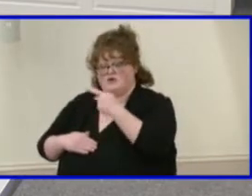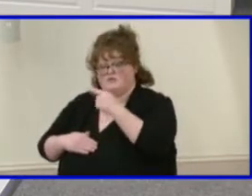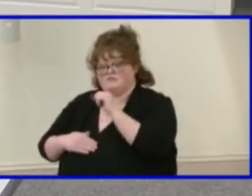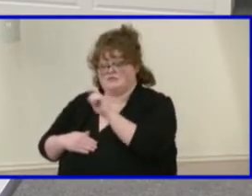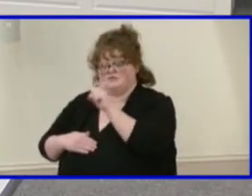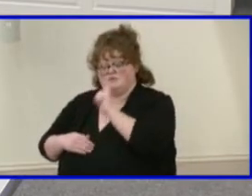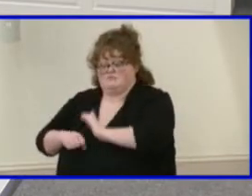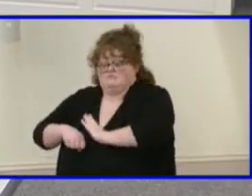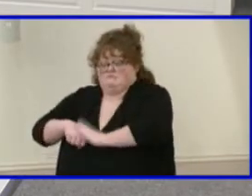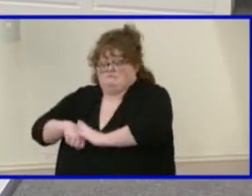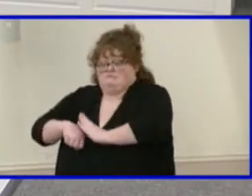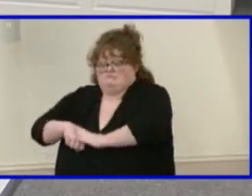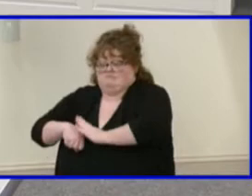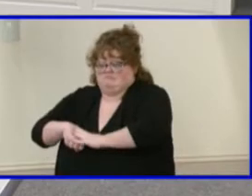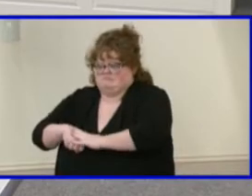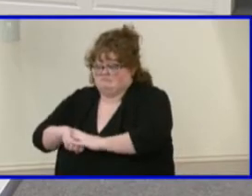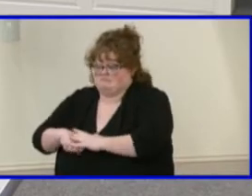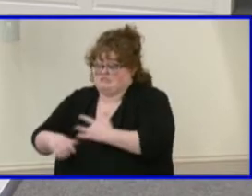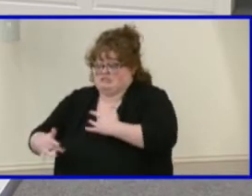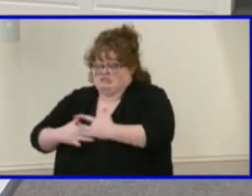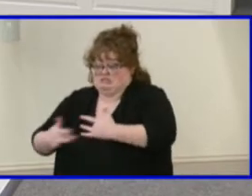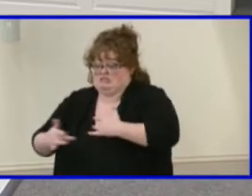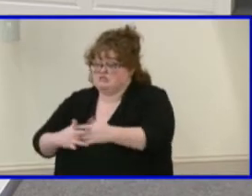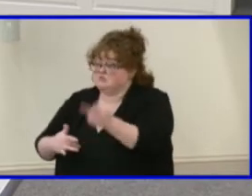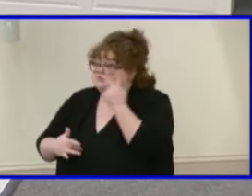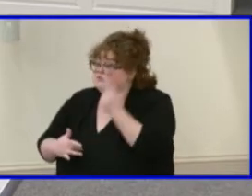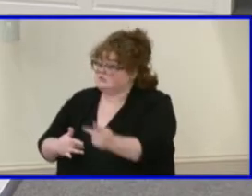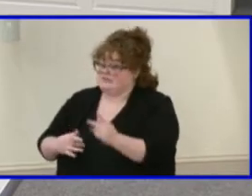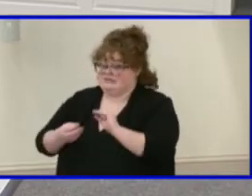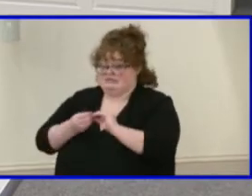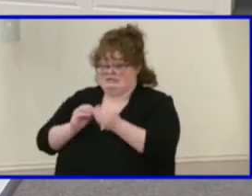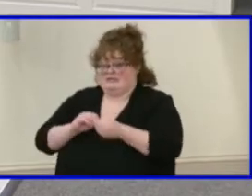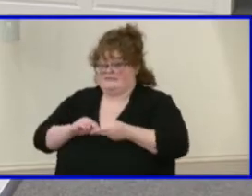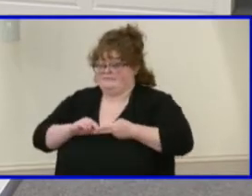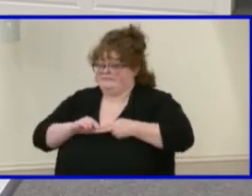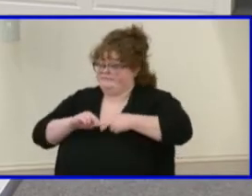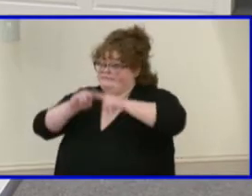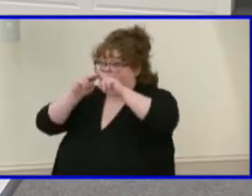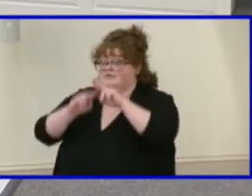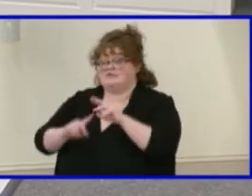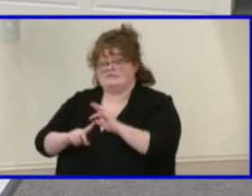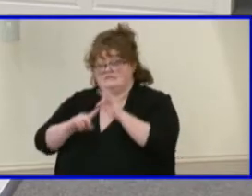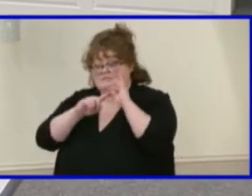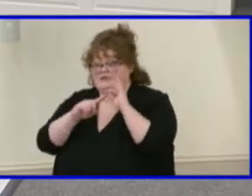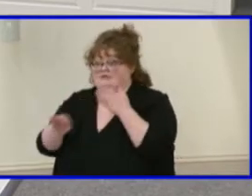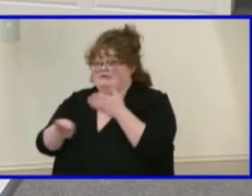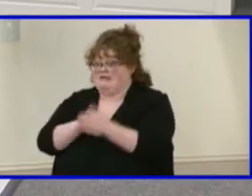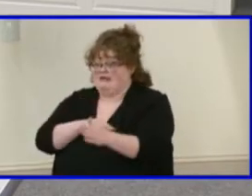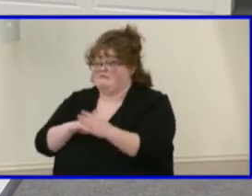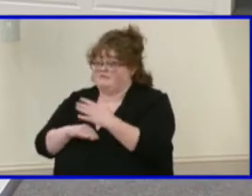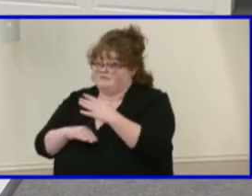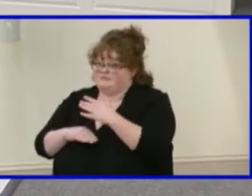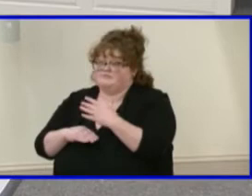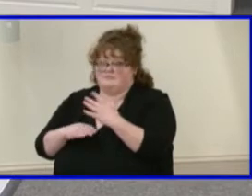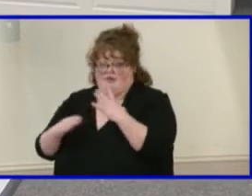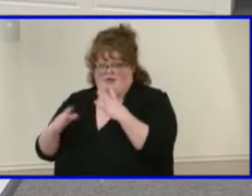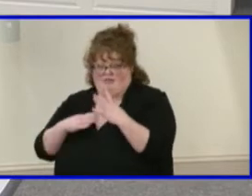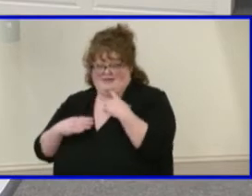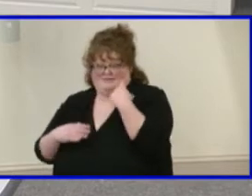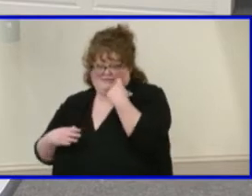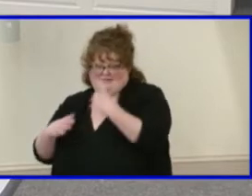how the numbers just continue to increase, especially after the holiday. Thank you. Mrs. Ogburn.